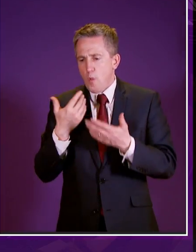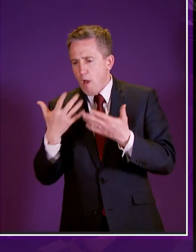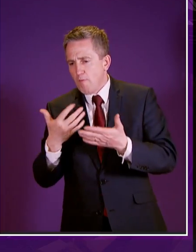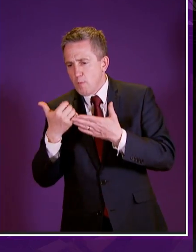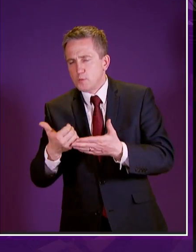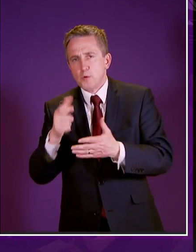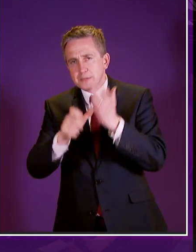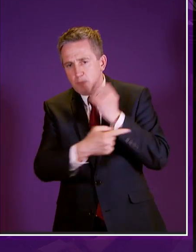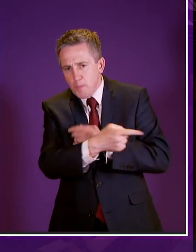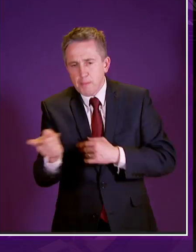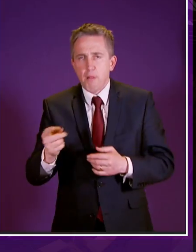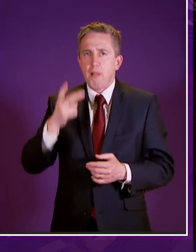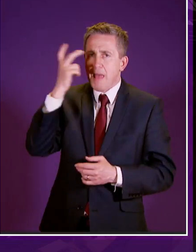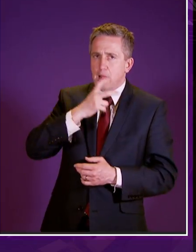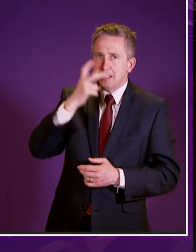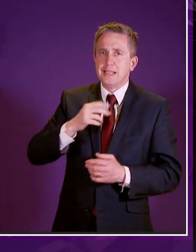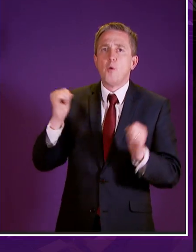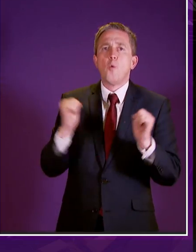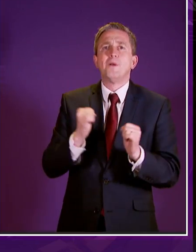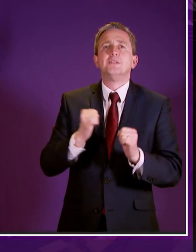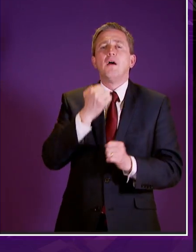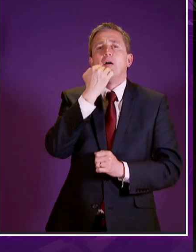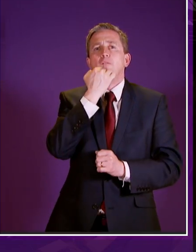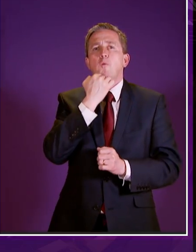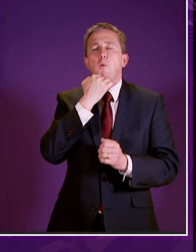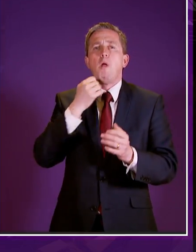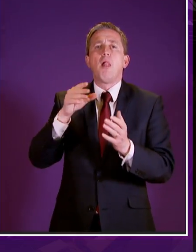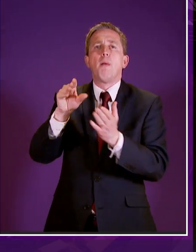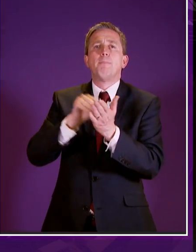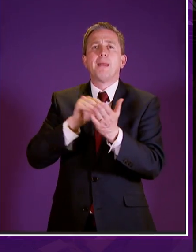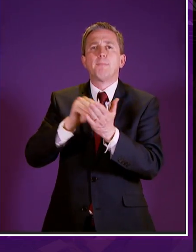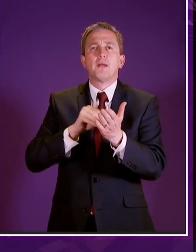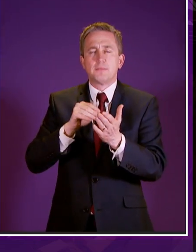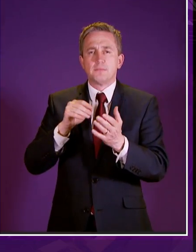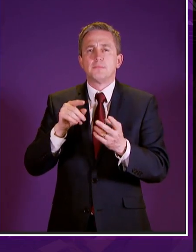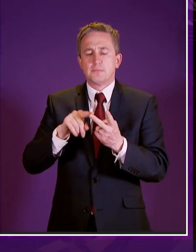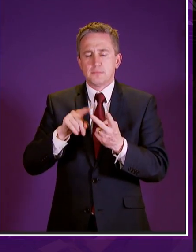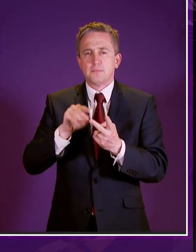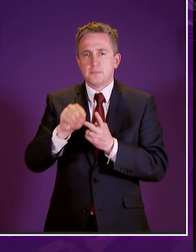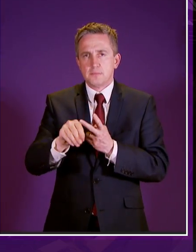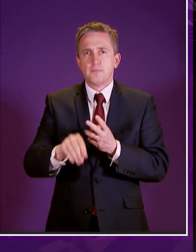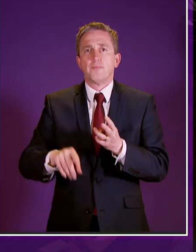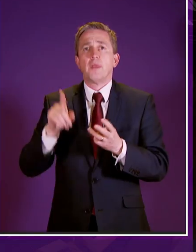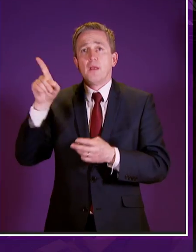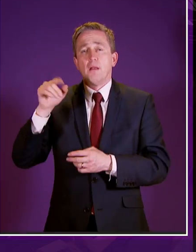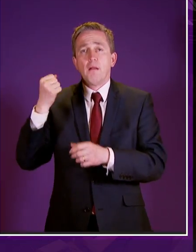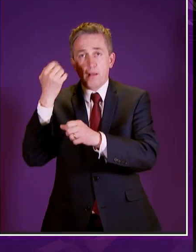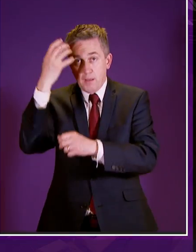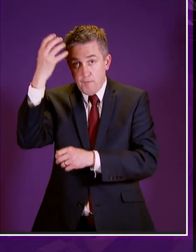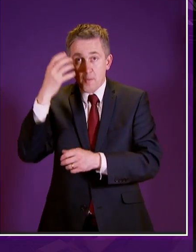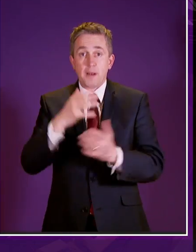when to fuel payments to elderly and in time truly overhaul carers allowance and that's both the responsibility of government